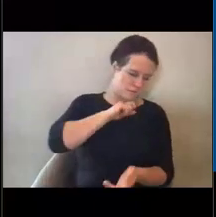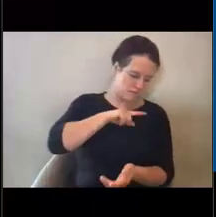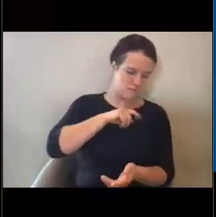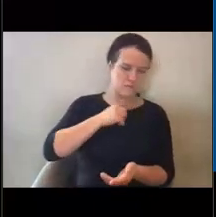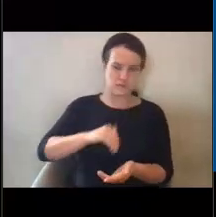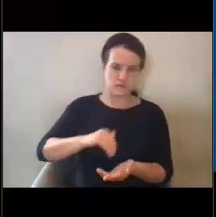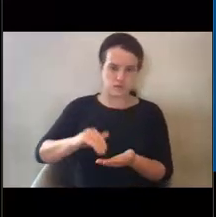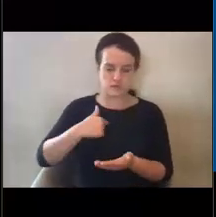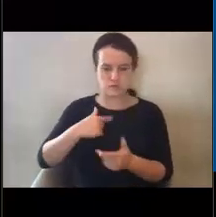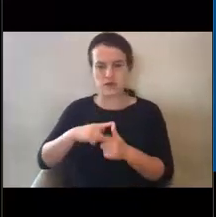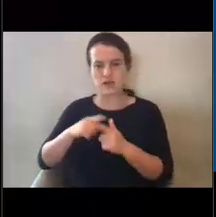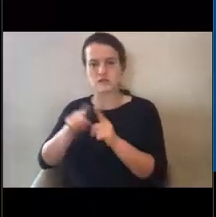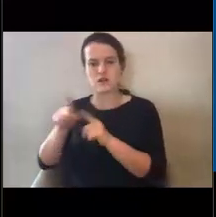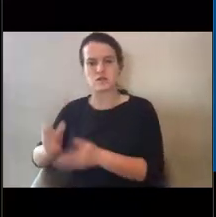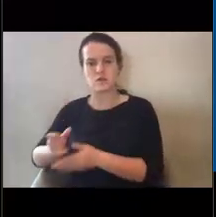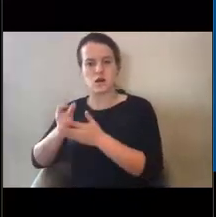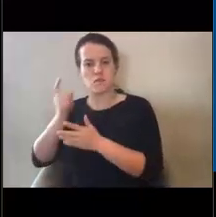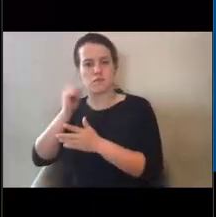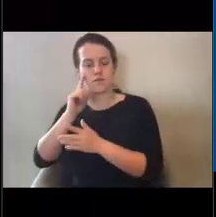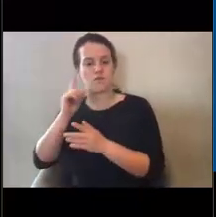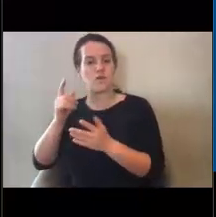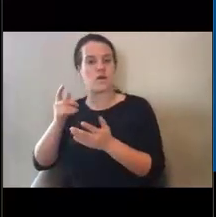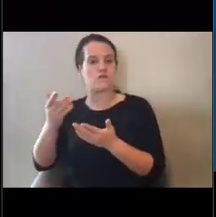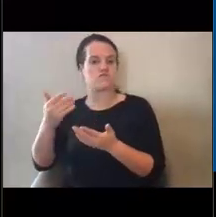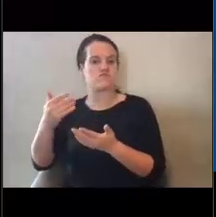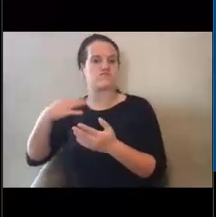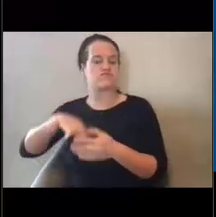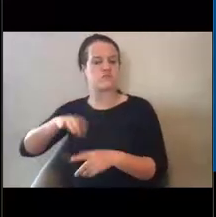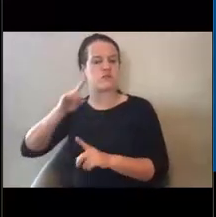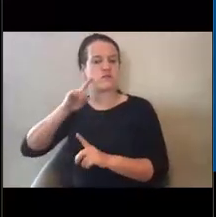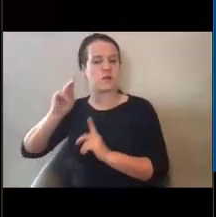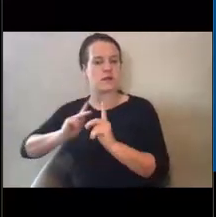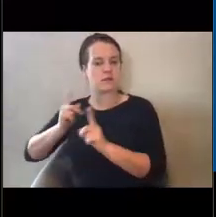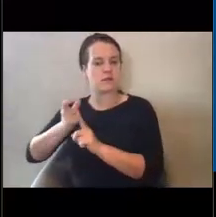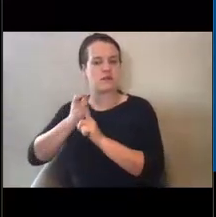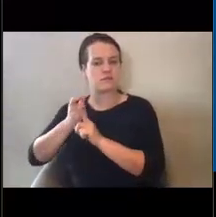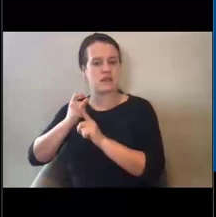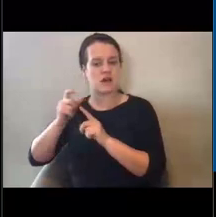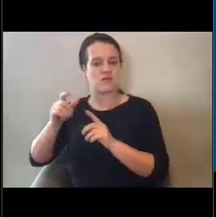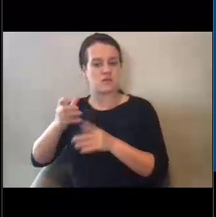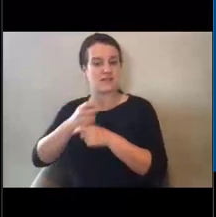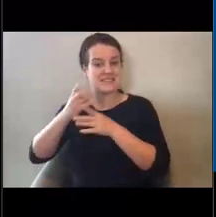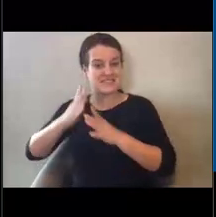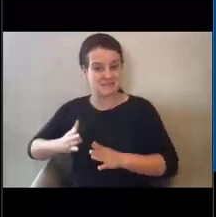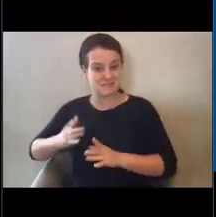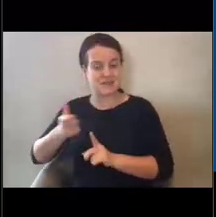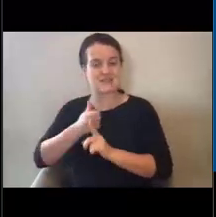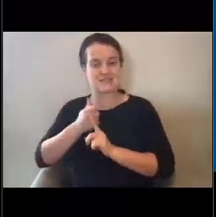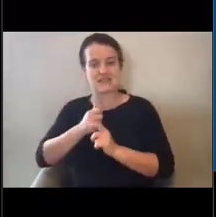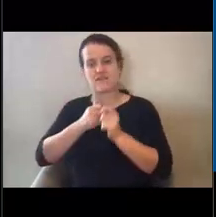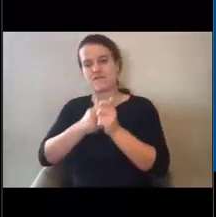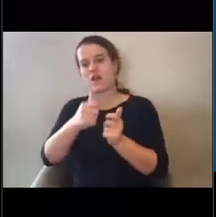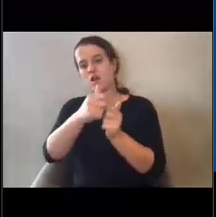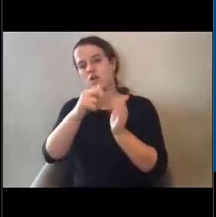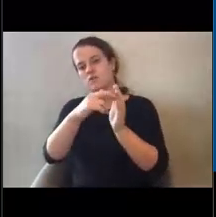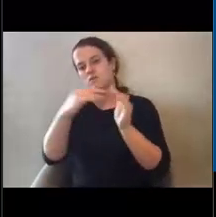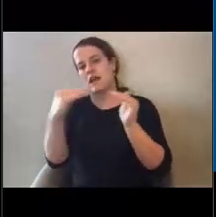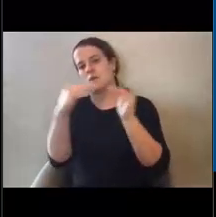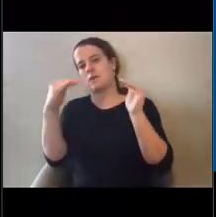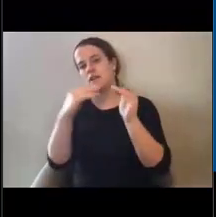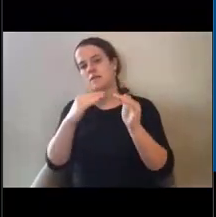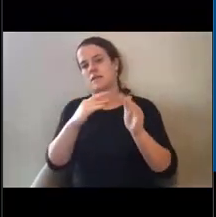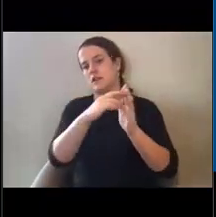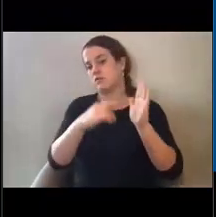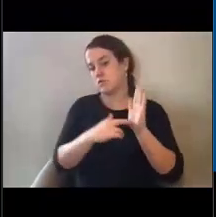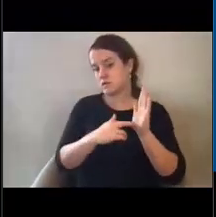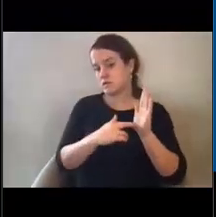to ensure that recipients are, are taking the steps that they need to comply with equity provisions. Leslie, anything to add?